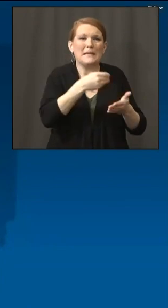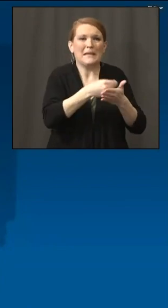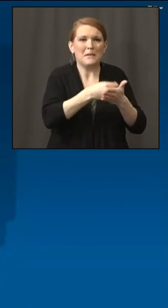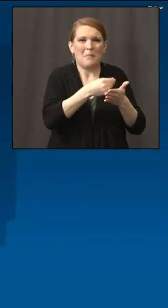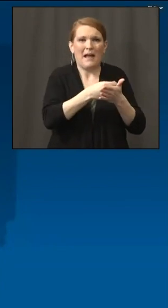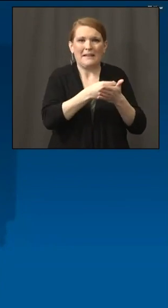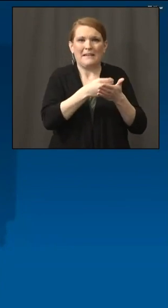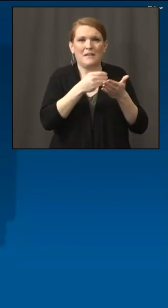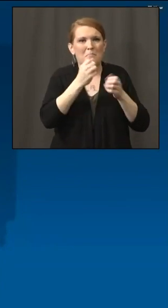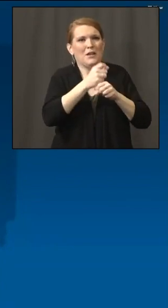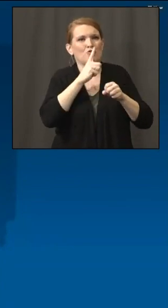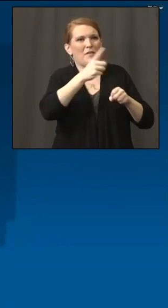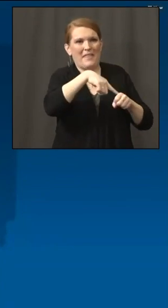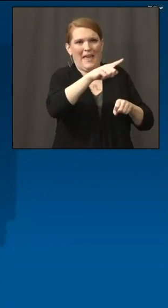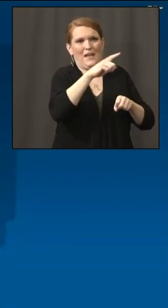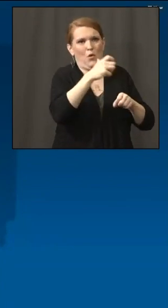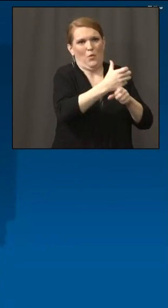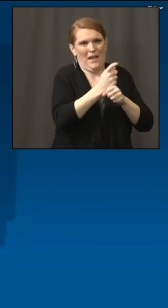if you will.